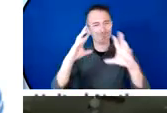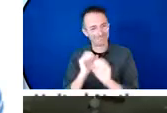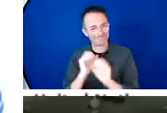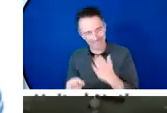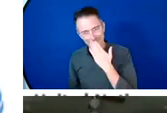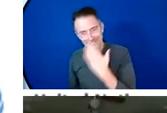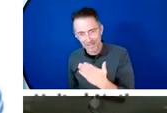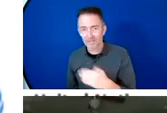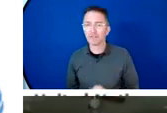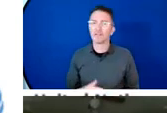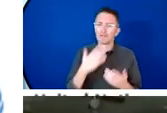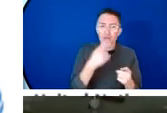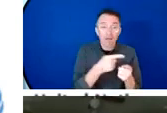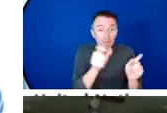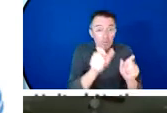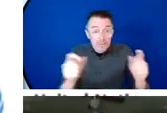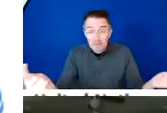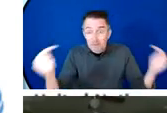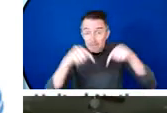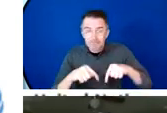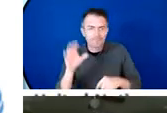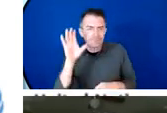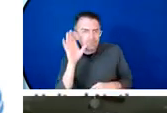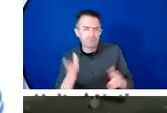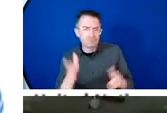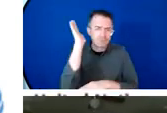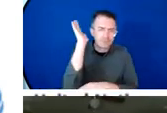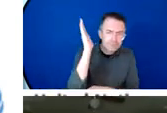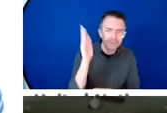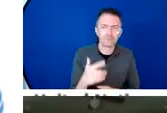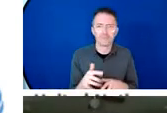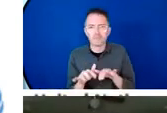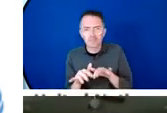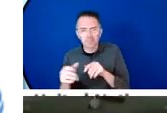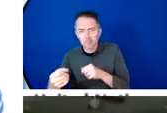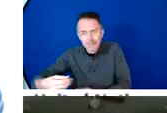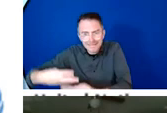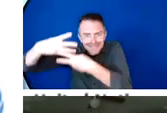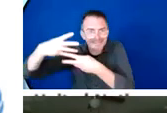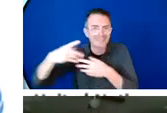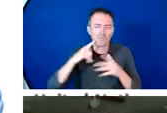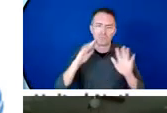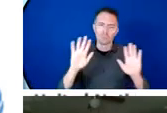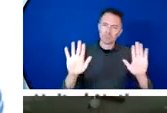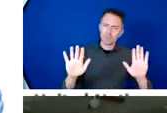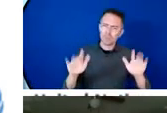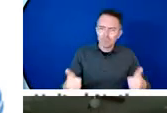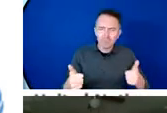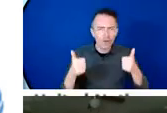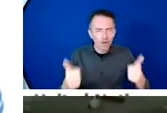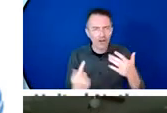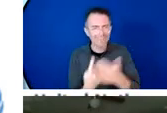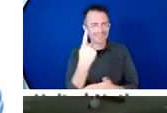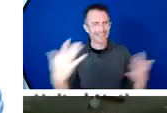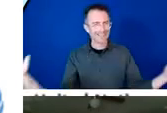it's really brought to you and that we've had some fantastic statements that we will ensure that get circulated and